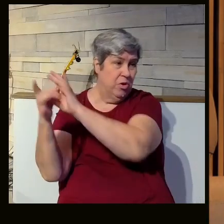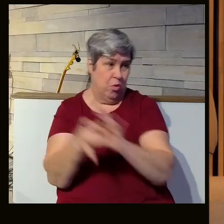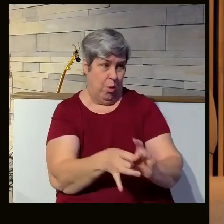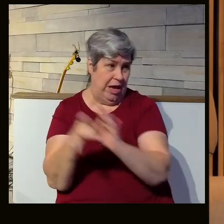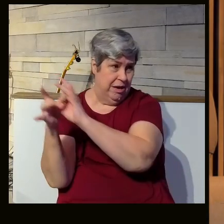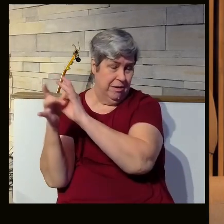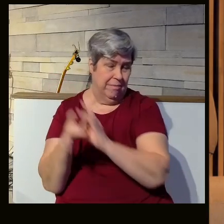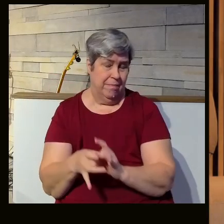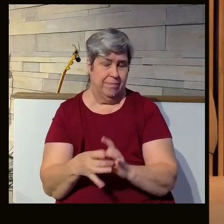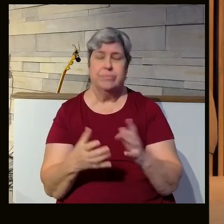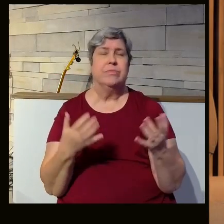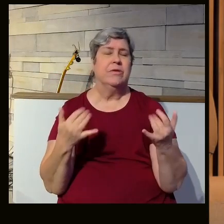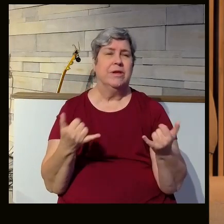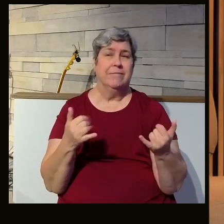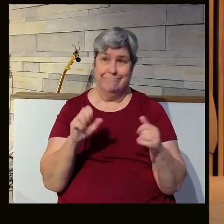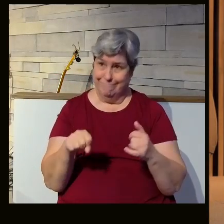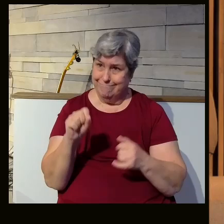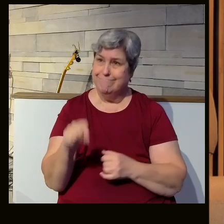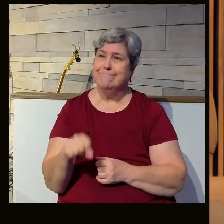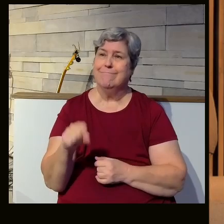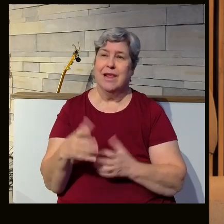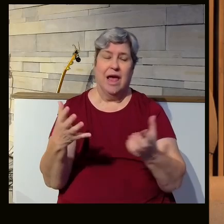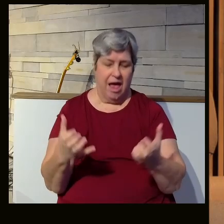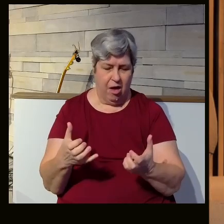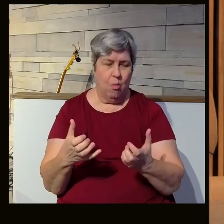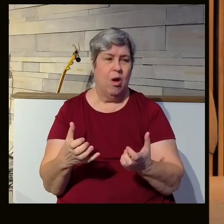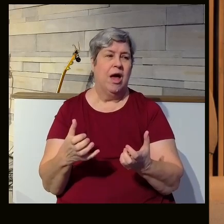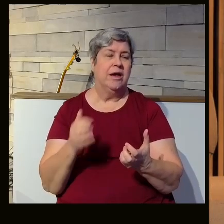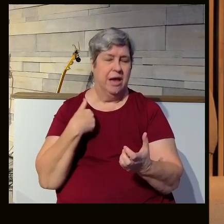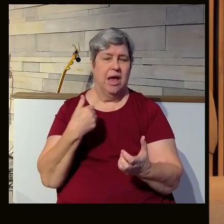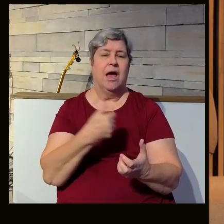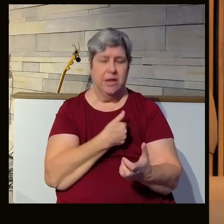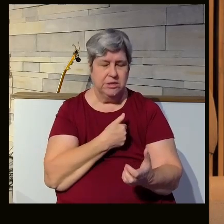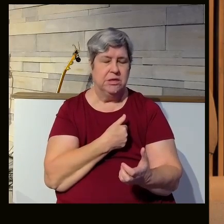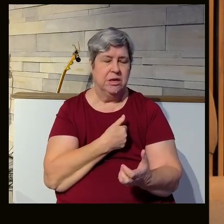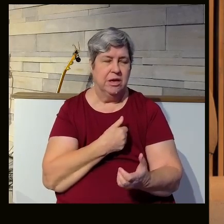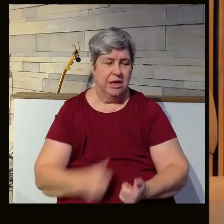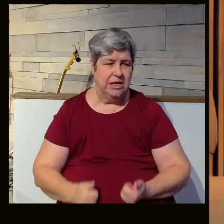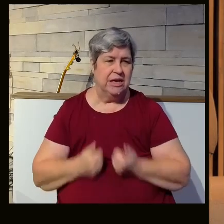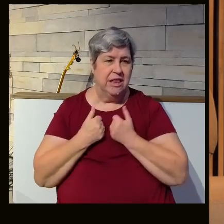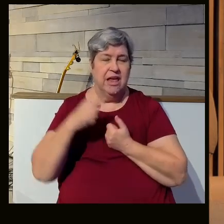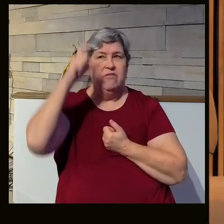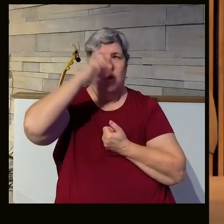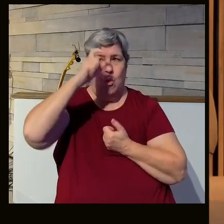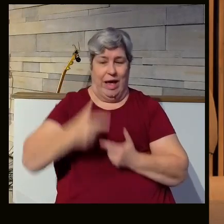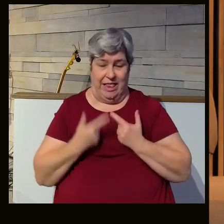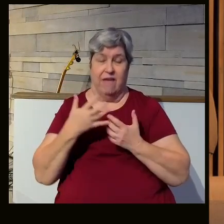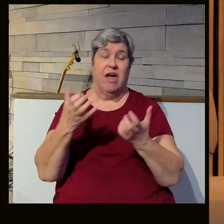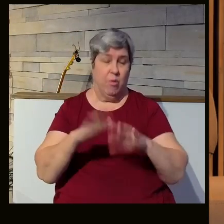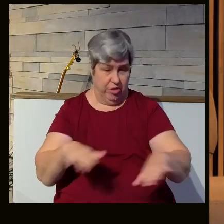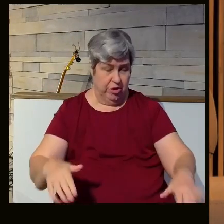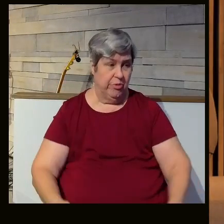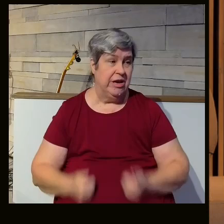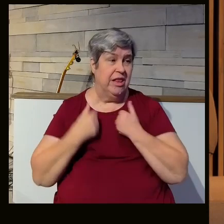So, folks, yes, I want us to live wise lives. I want our children to live